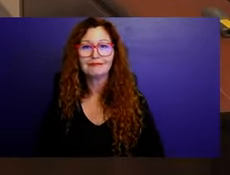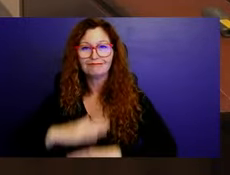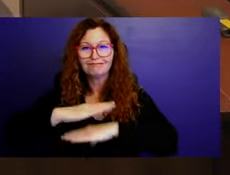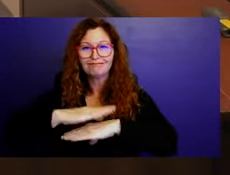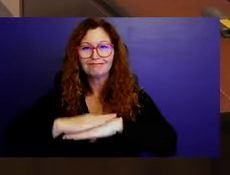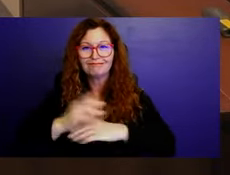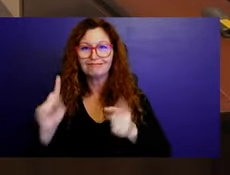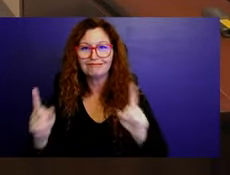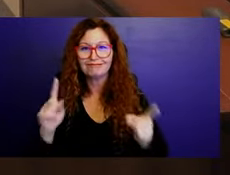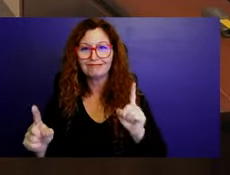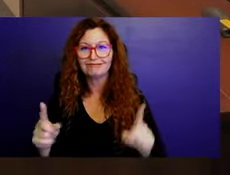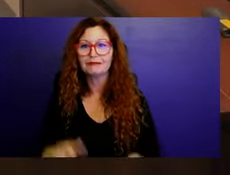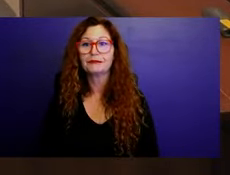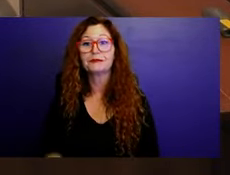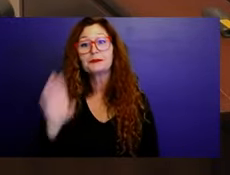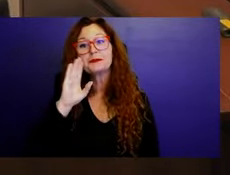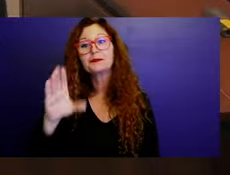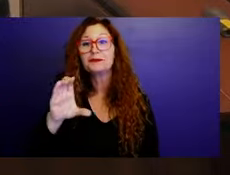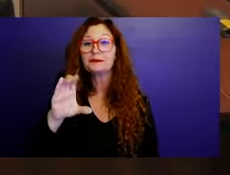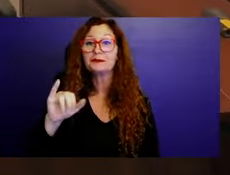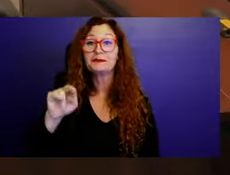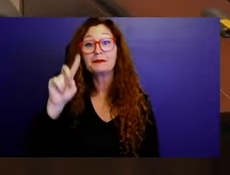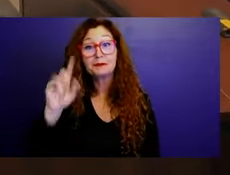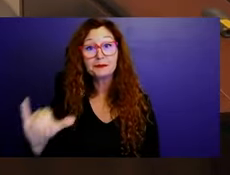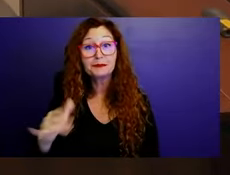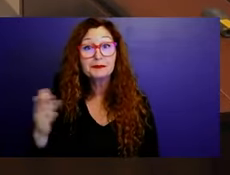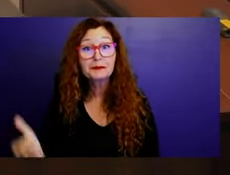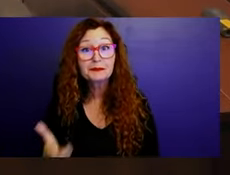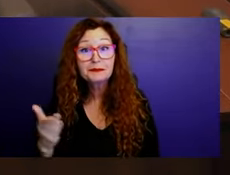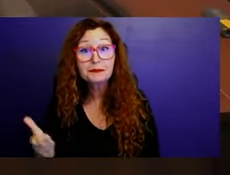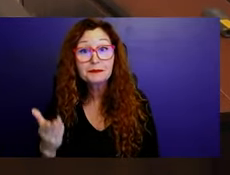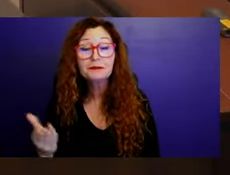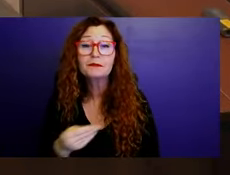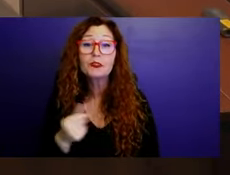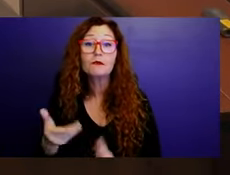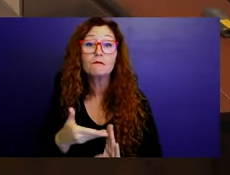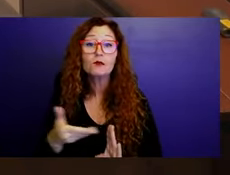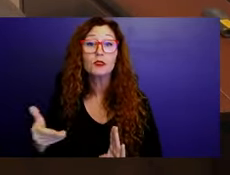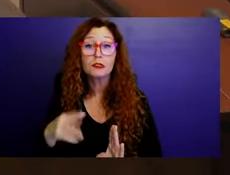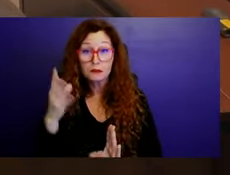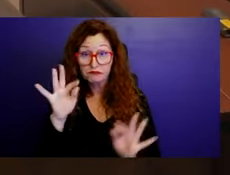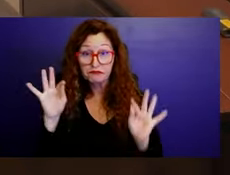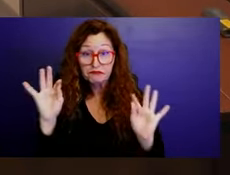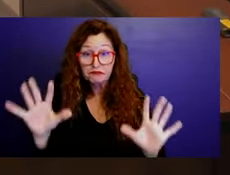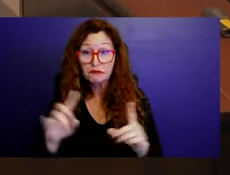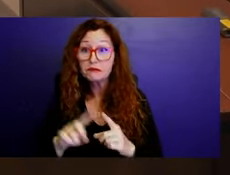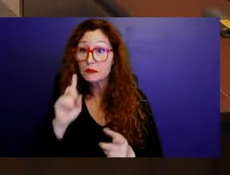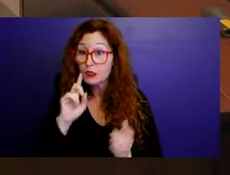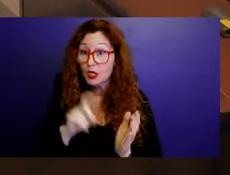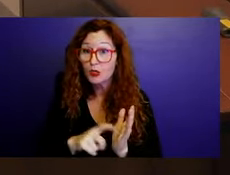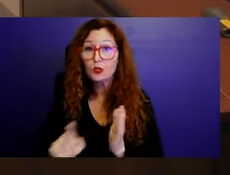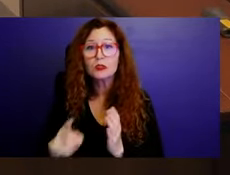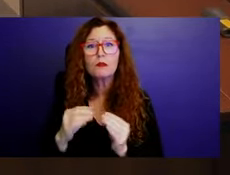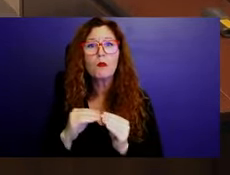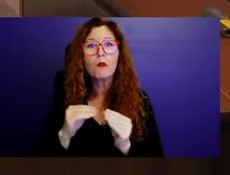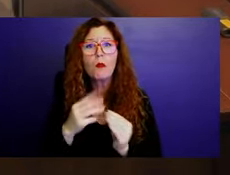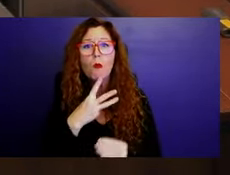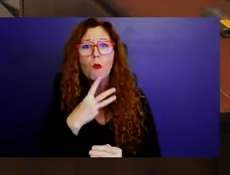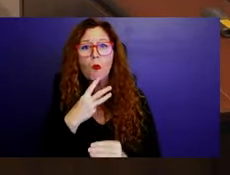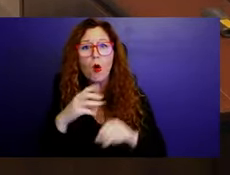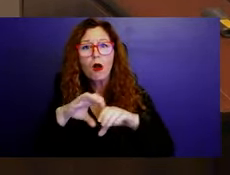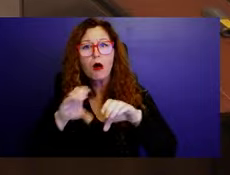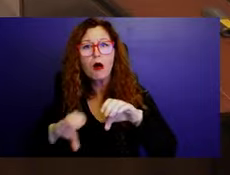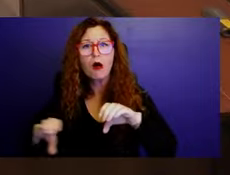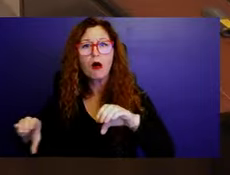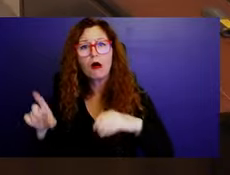Falco, De Corrado. I'm here tonight because I have a couple of things I'd like to share. I do notice that they're building more water pipes on the west side of